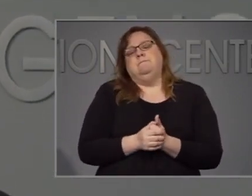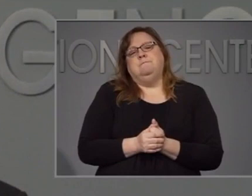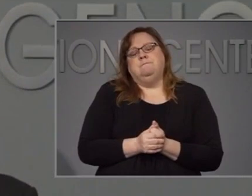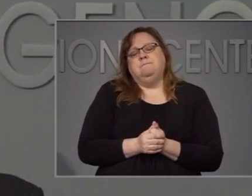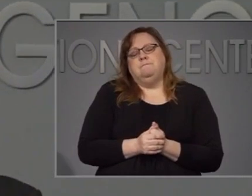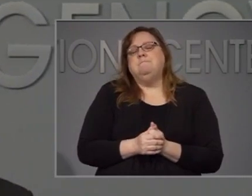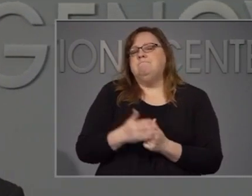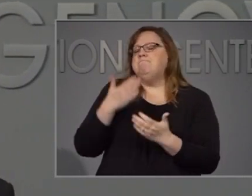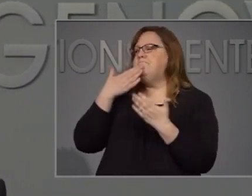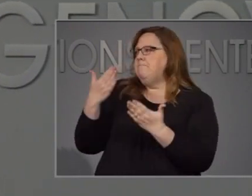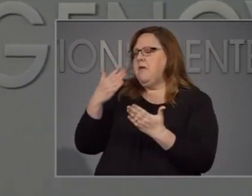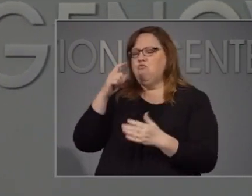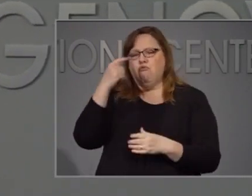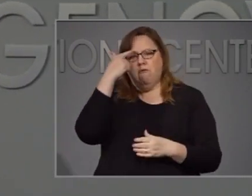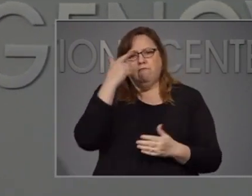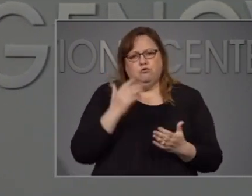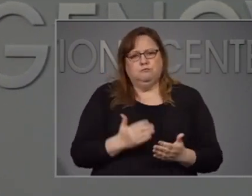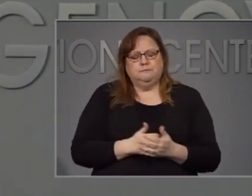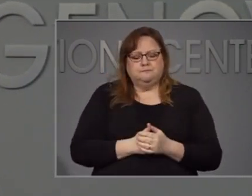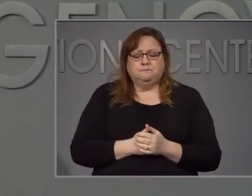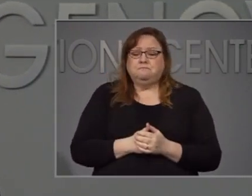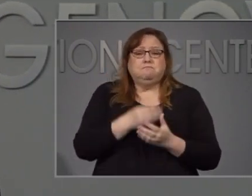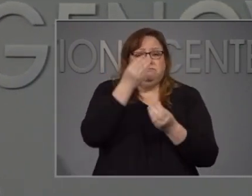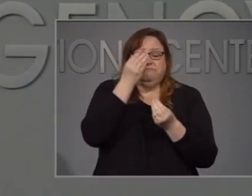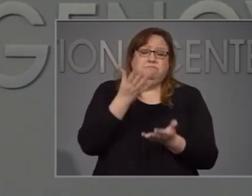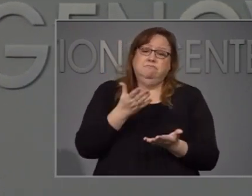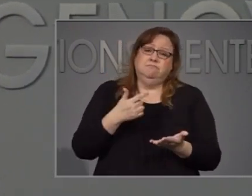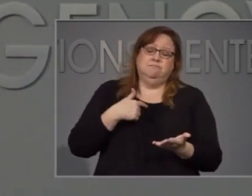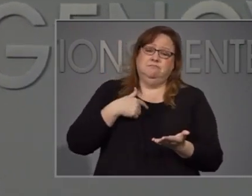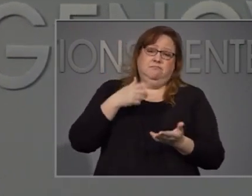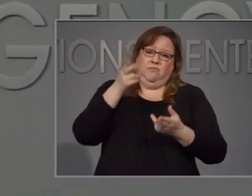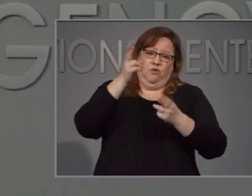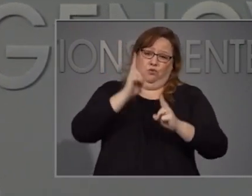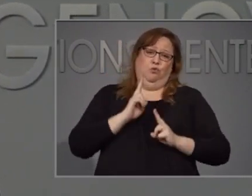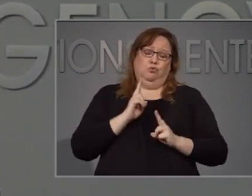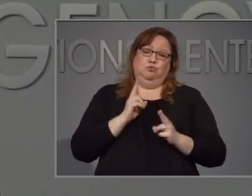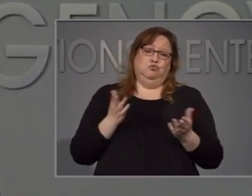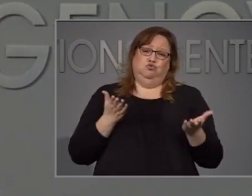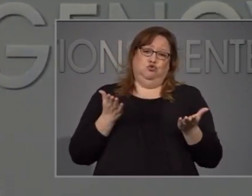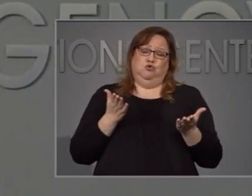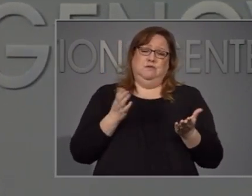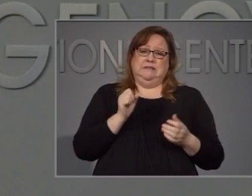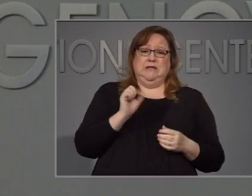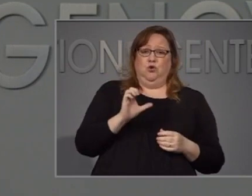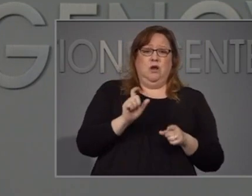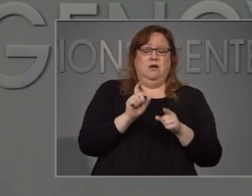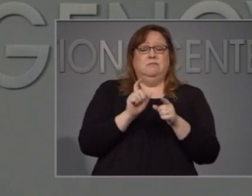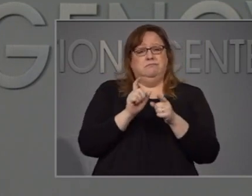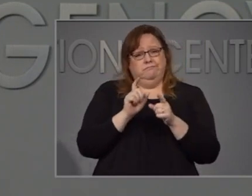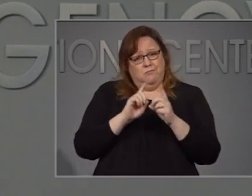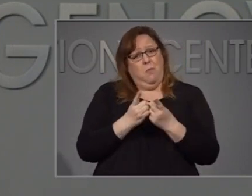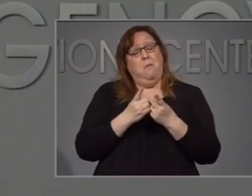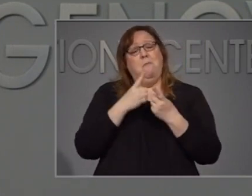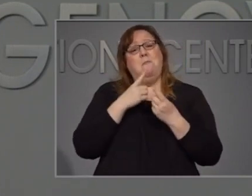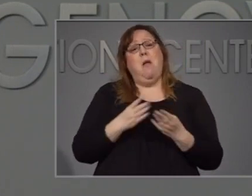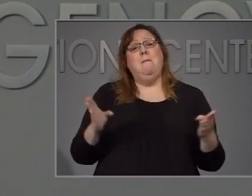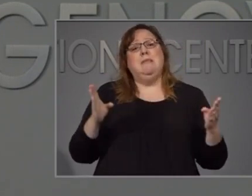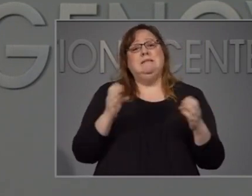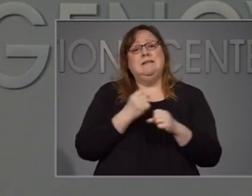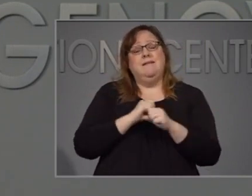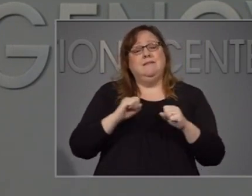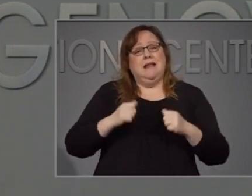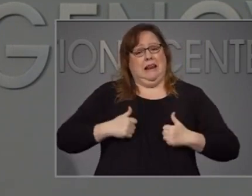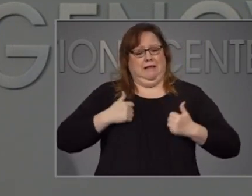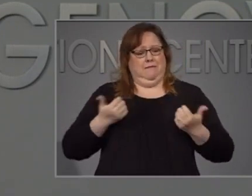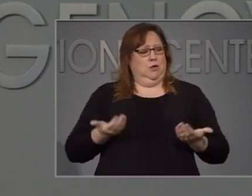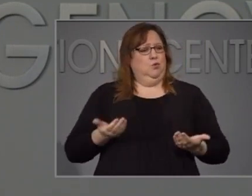Thank you, Governor. It's an honor to serve as the Secretary of the Department of Public Safety and to live in our great state.